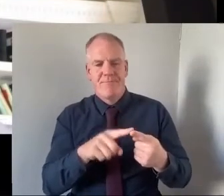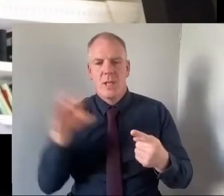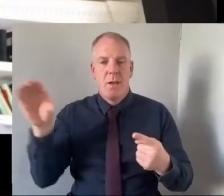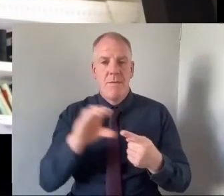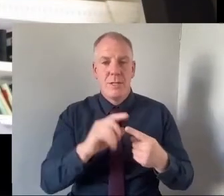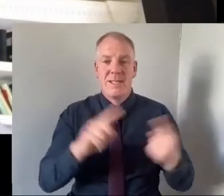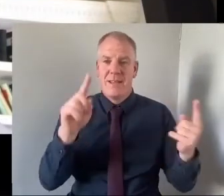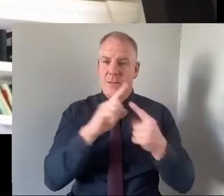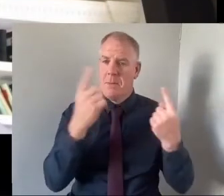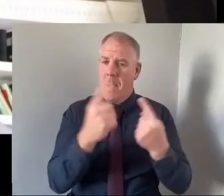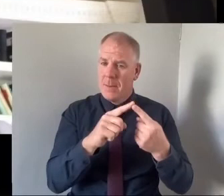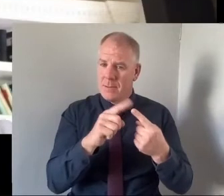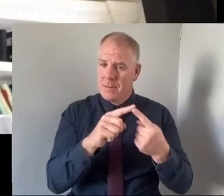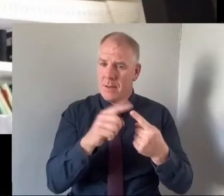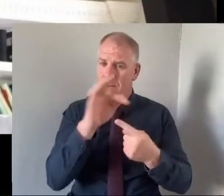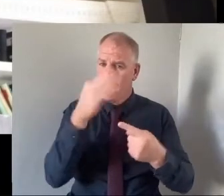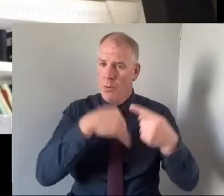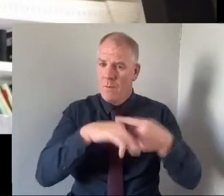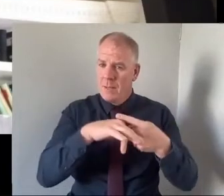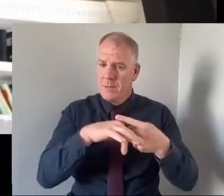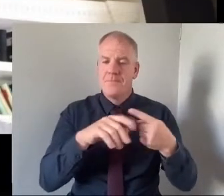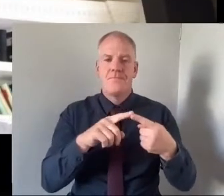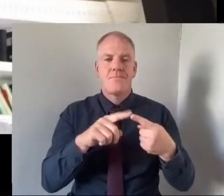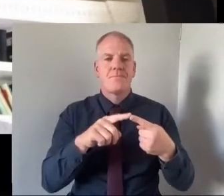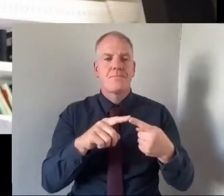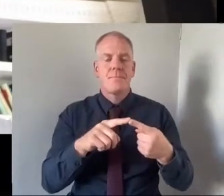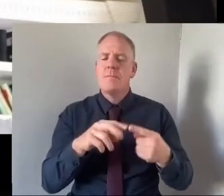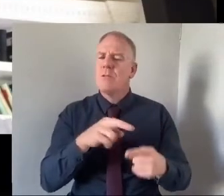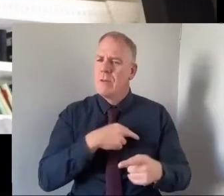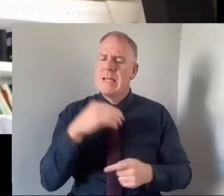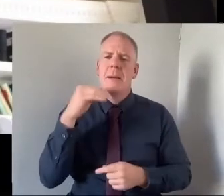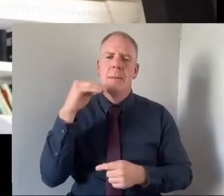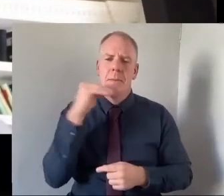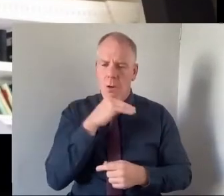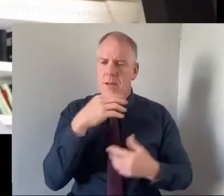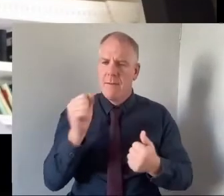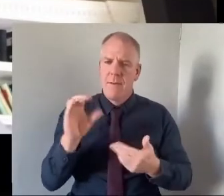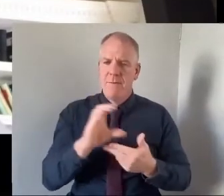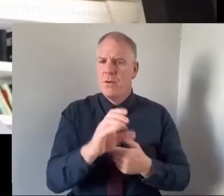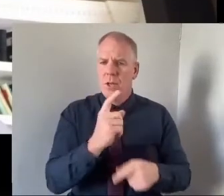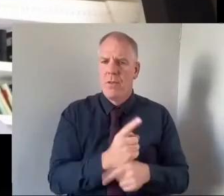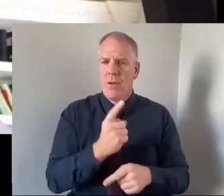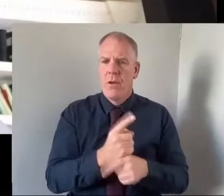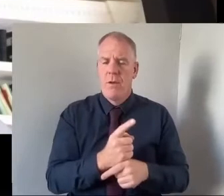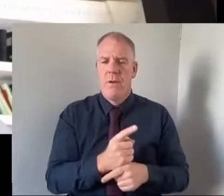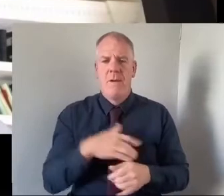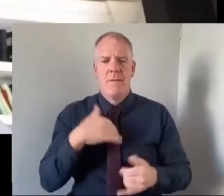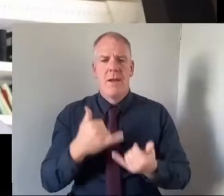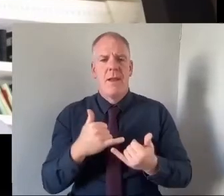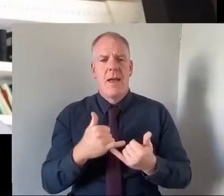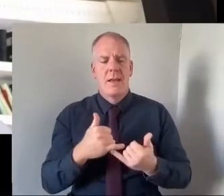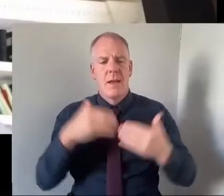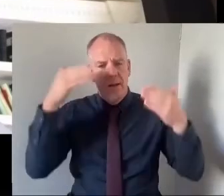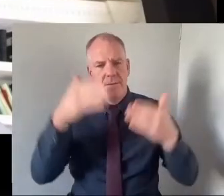different department within government and and really really important and that I suppose that the focus is